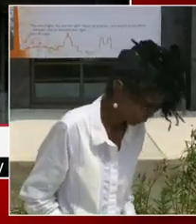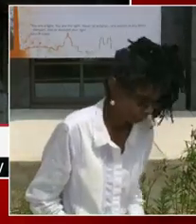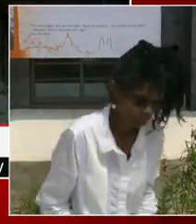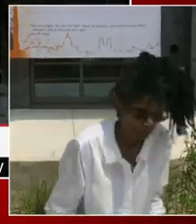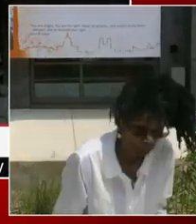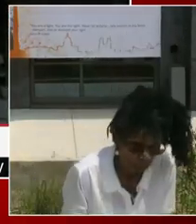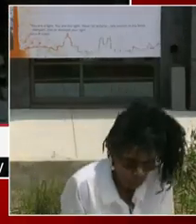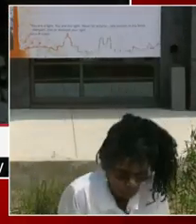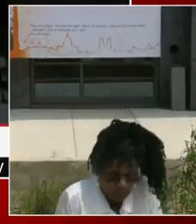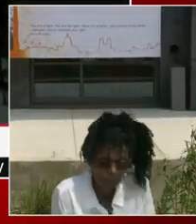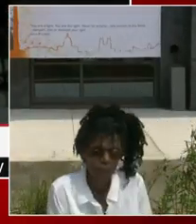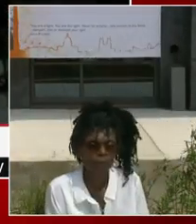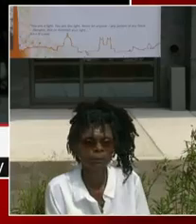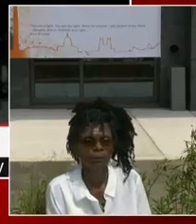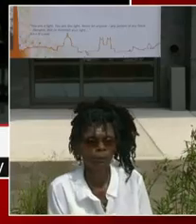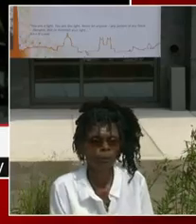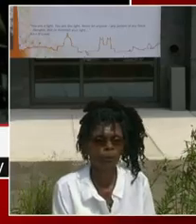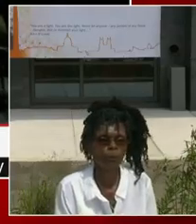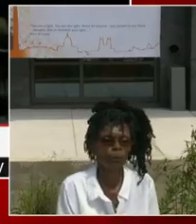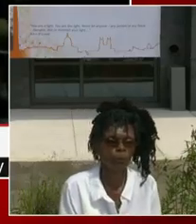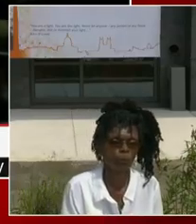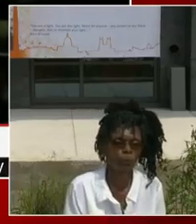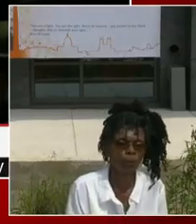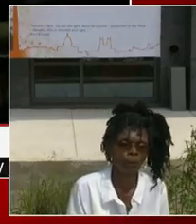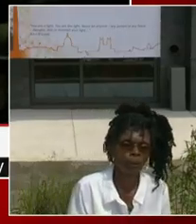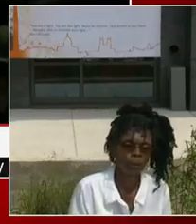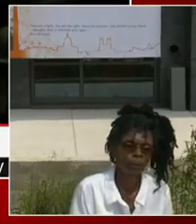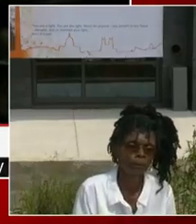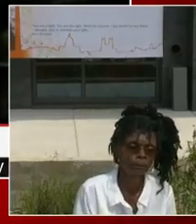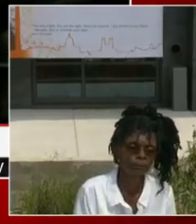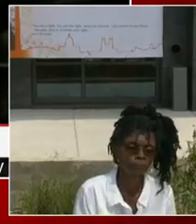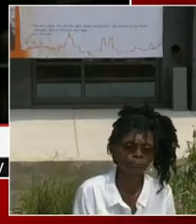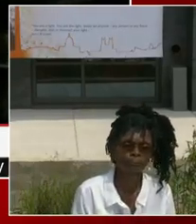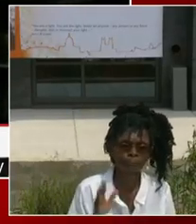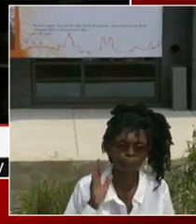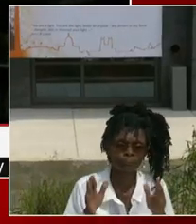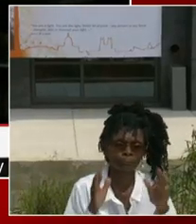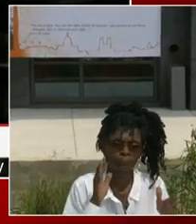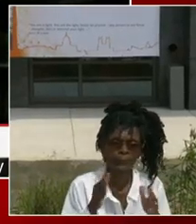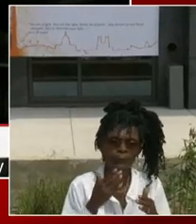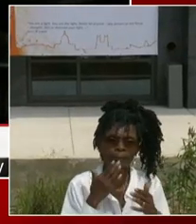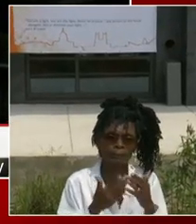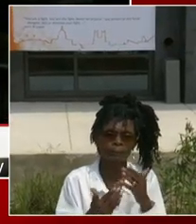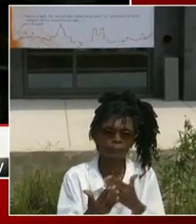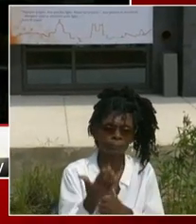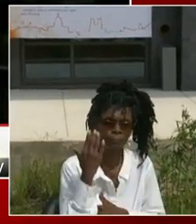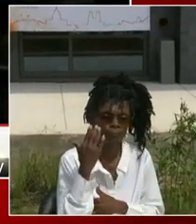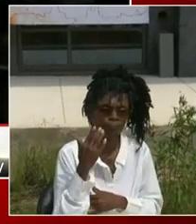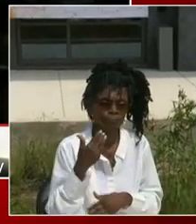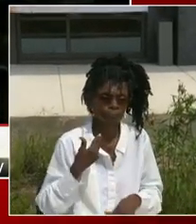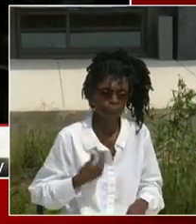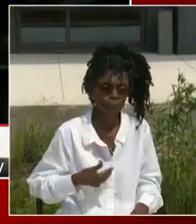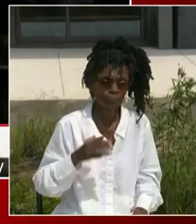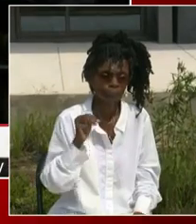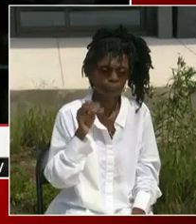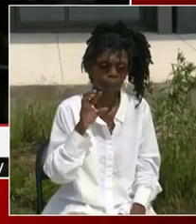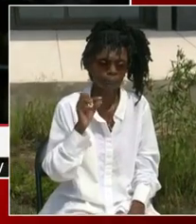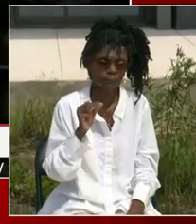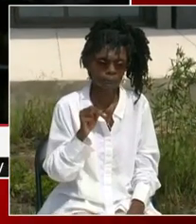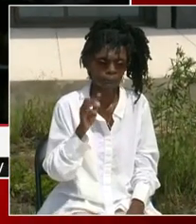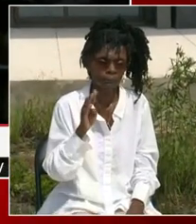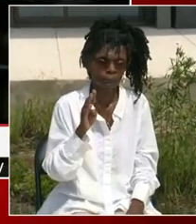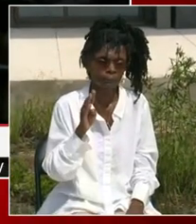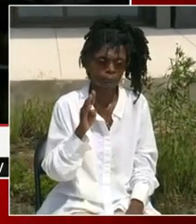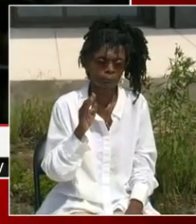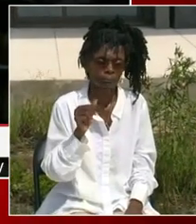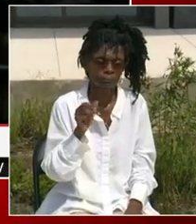Hi, good afternoon. No, good morning, I think still. My name is Maria Berry. have the distinct honor and privilege of serving in